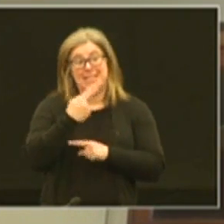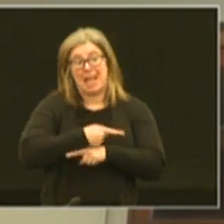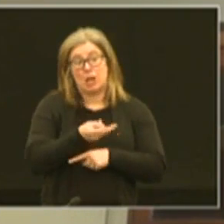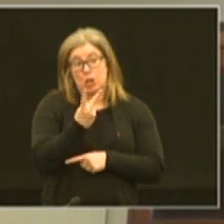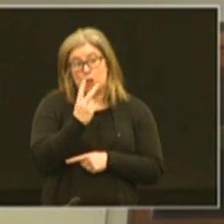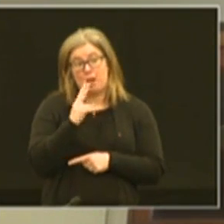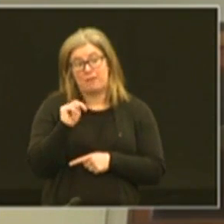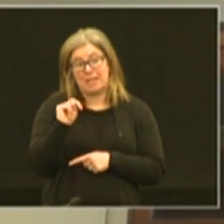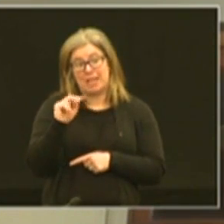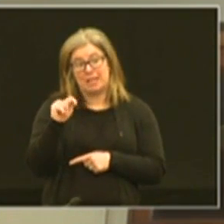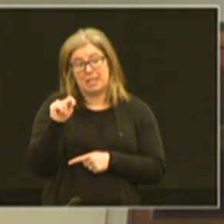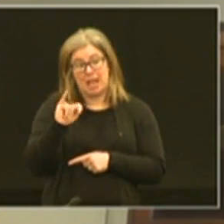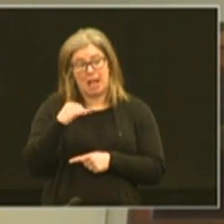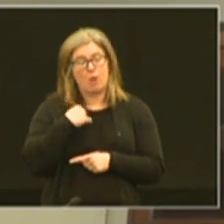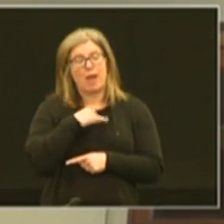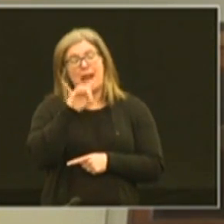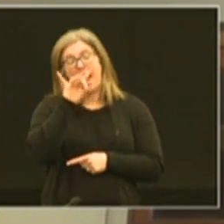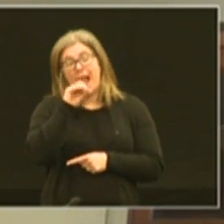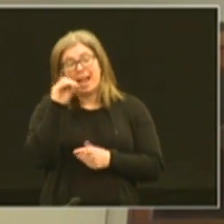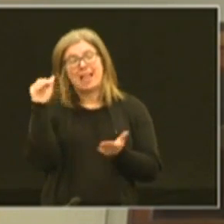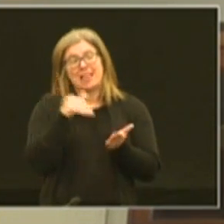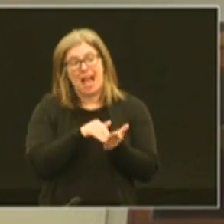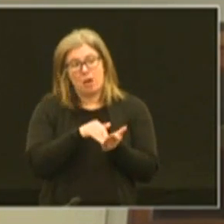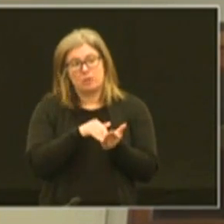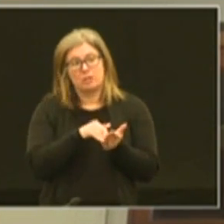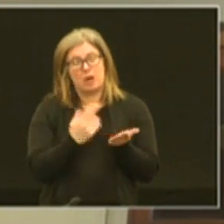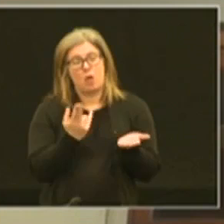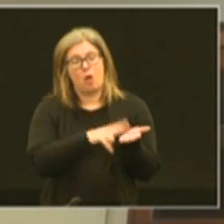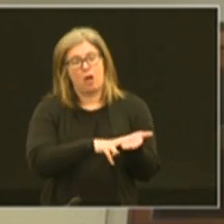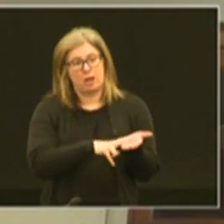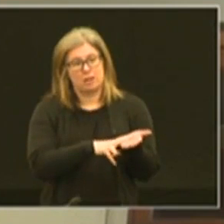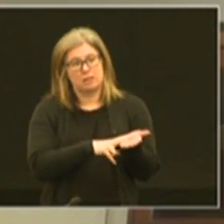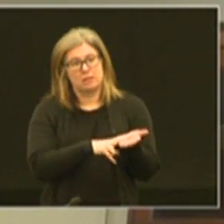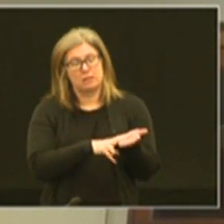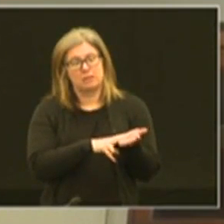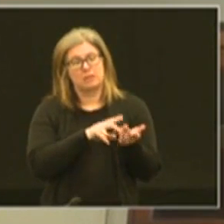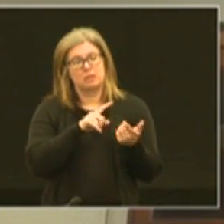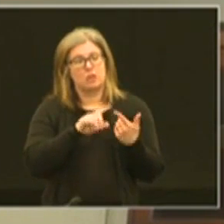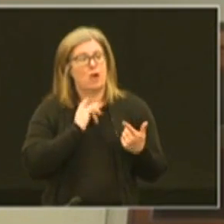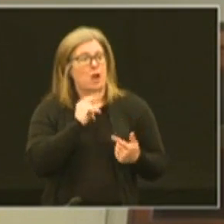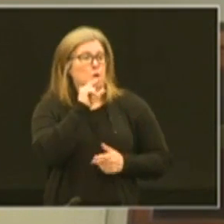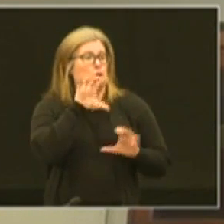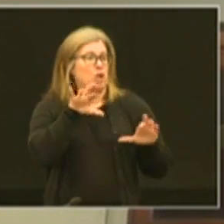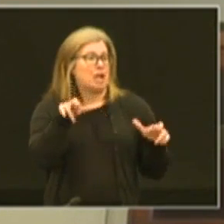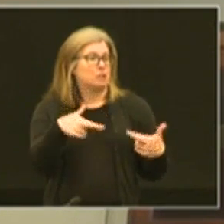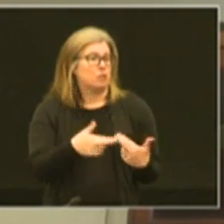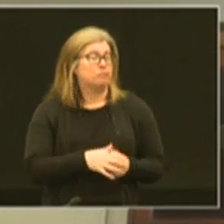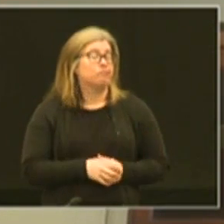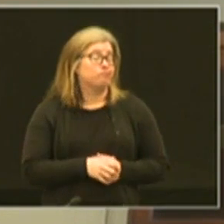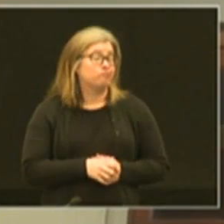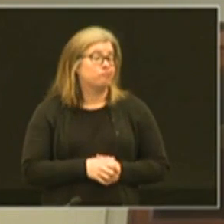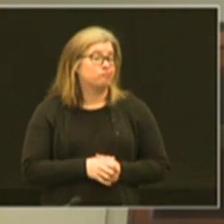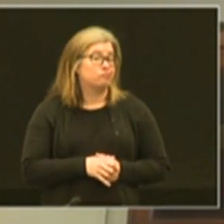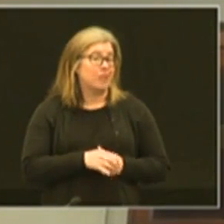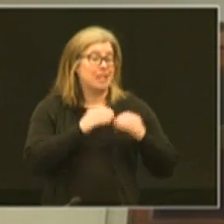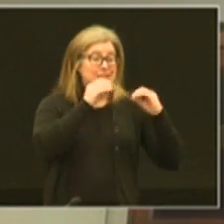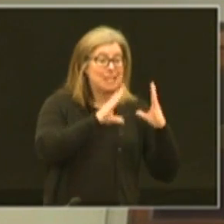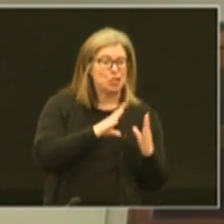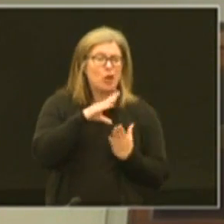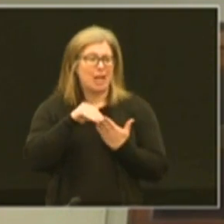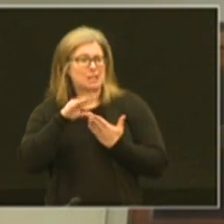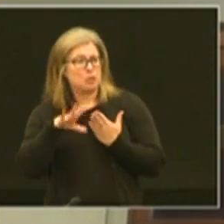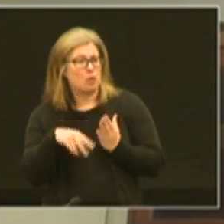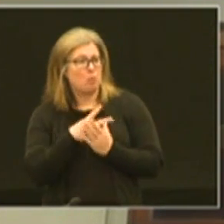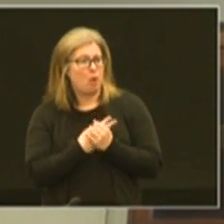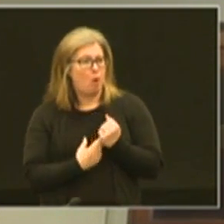of NTI alone we had 80,000 logins into our Google Classroom and so that's teacher and student